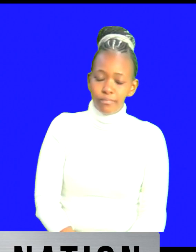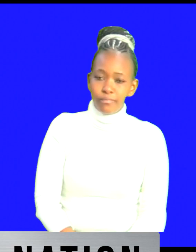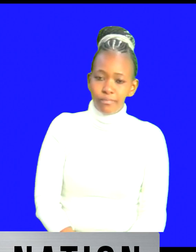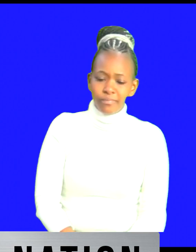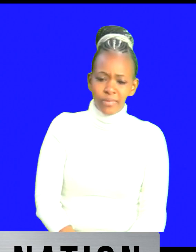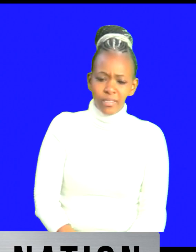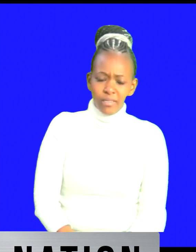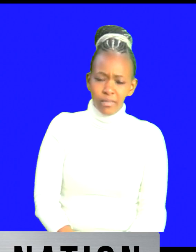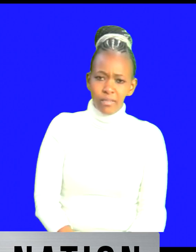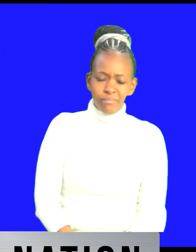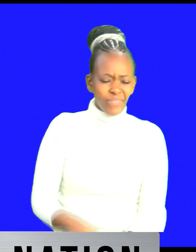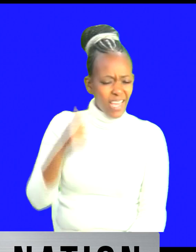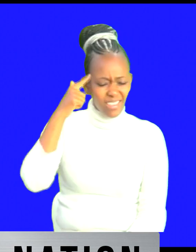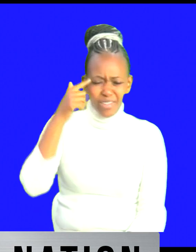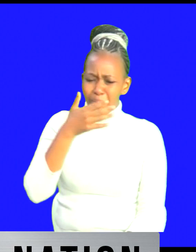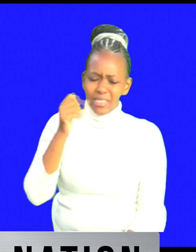with pakistan okay